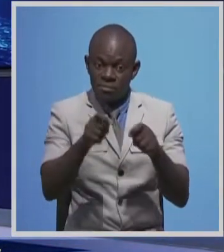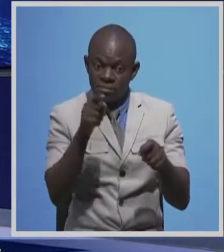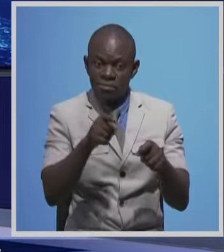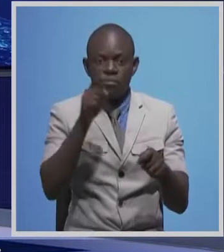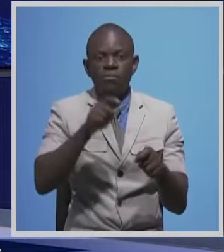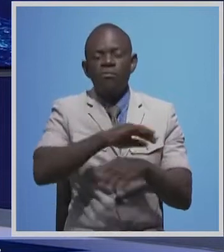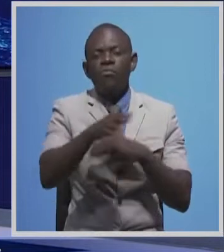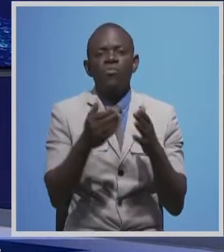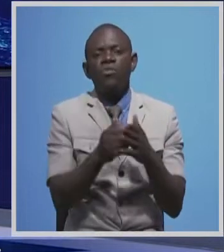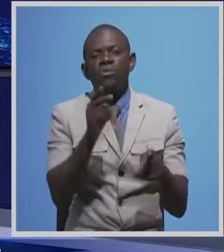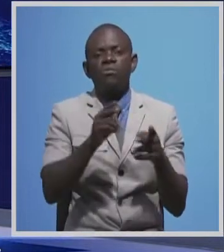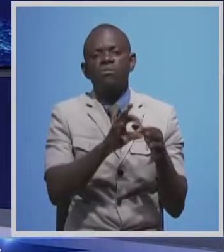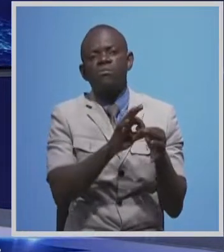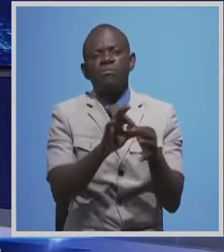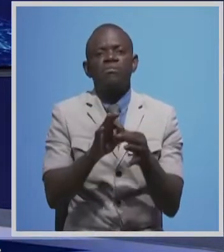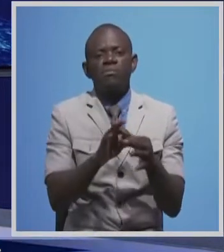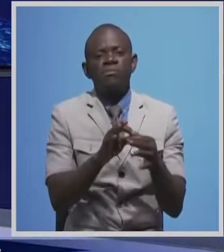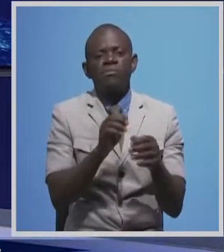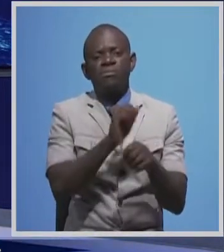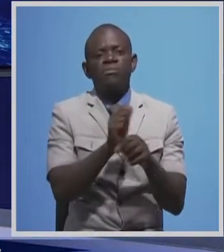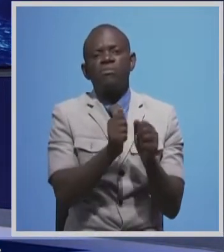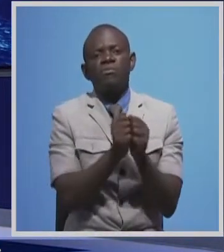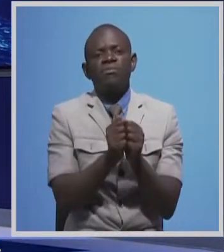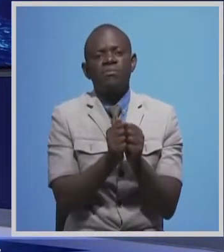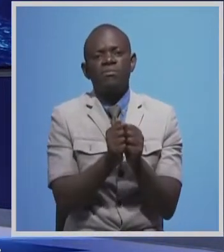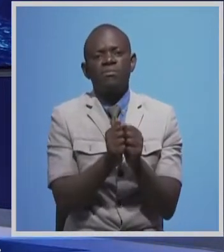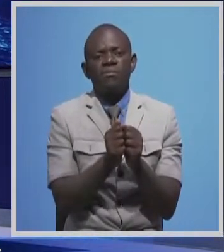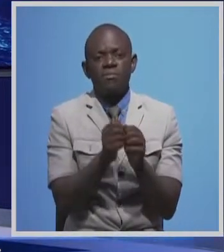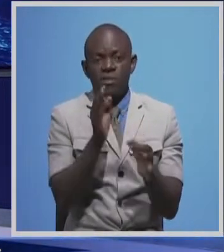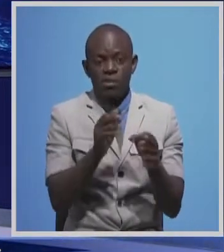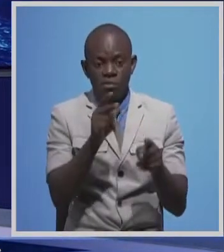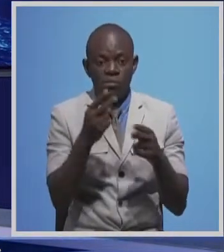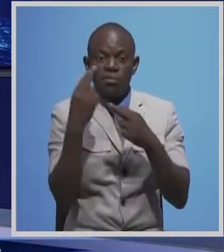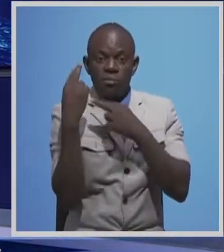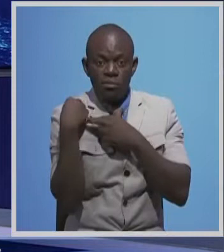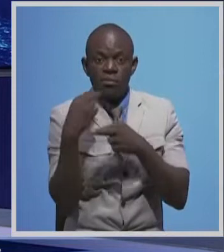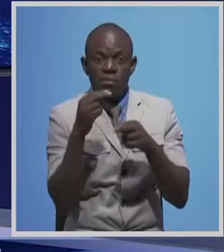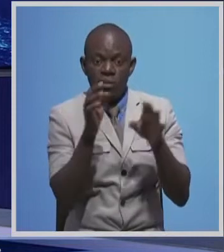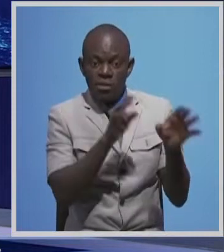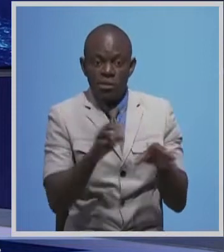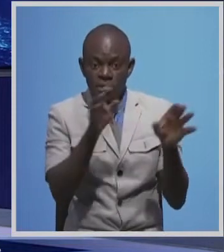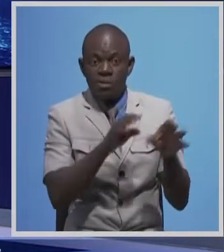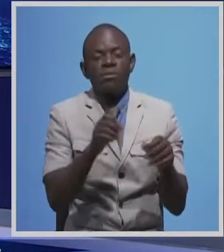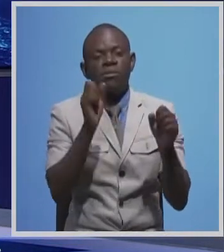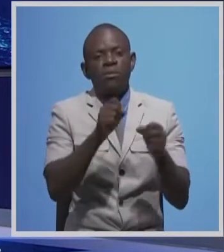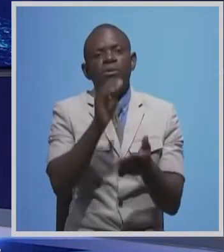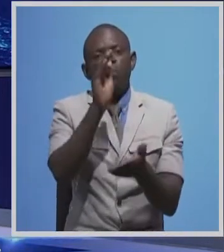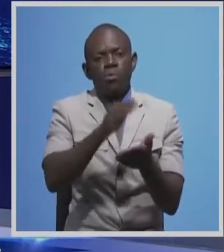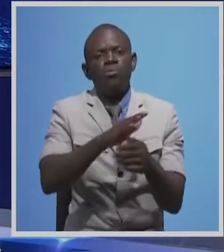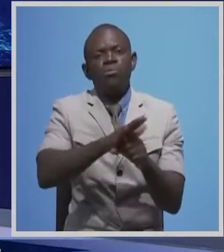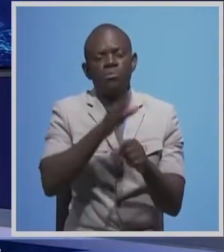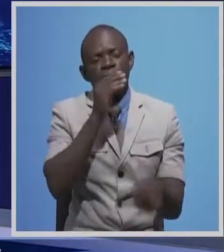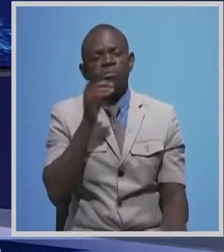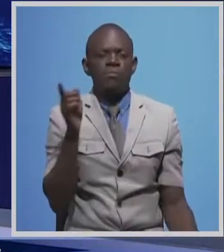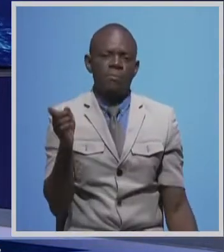and collective responsibility. He said taking such measures can help Zambia fight the further spread of the deadly disease. Dr. Matibini has also